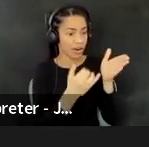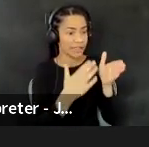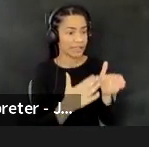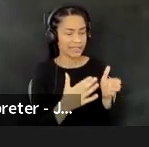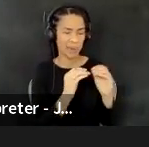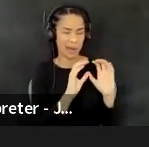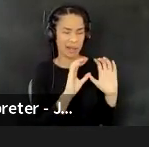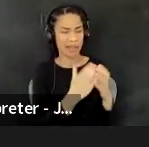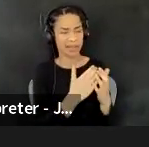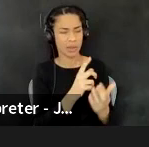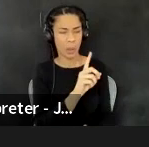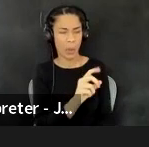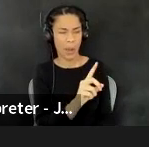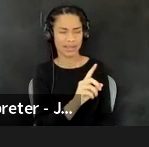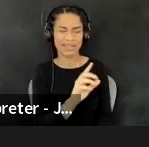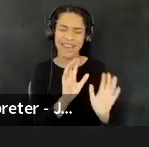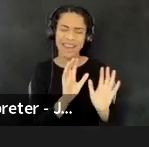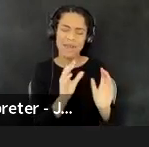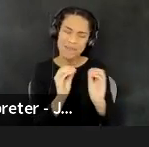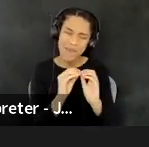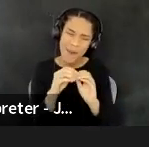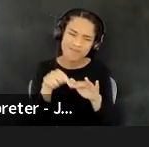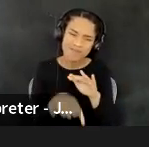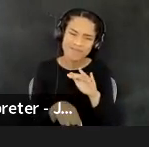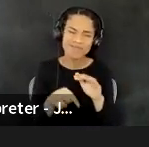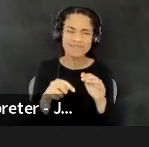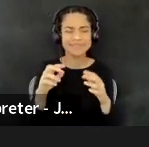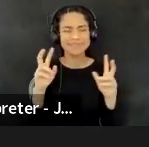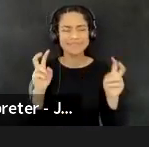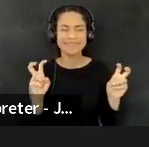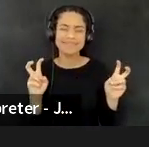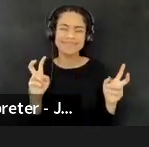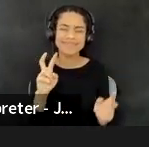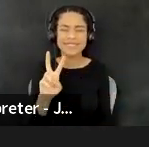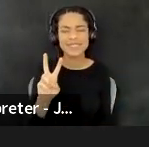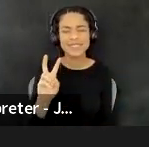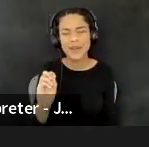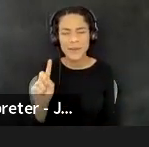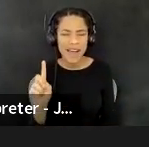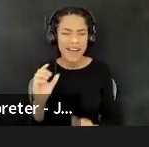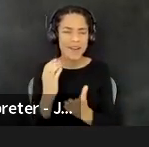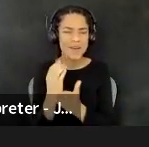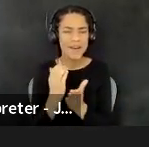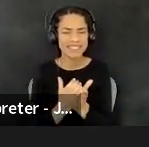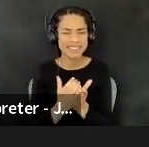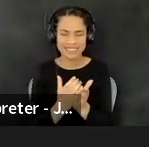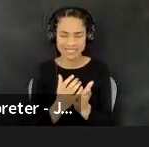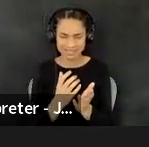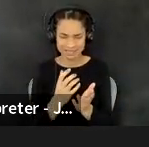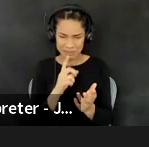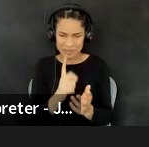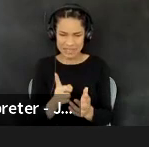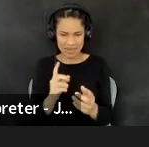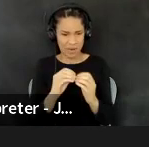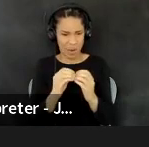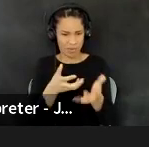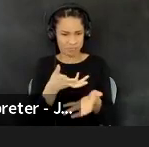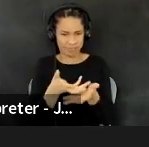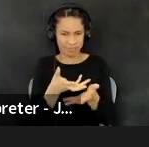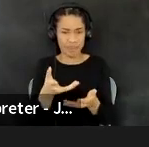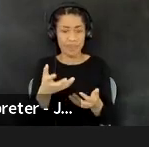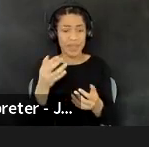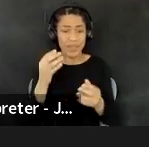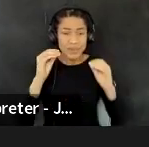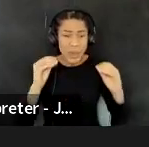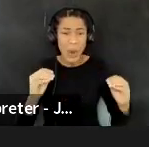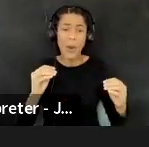of a two, um, you know, level conversation about, um, there is no roadmap for this, because if there was, we wouldn't need to